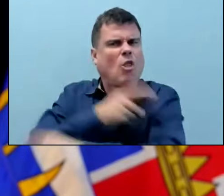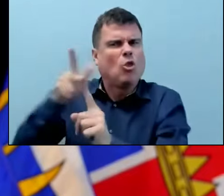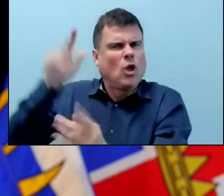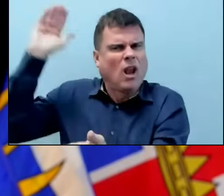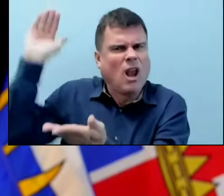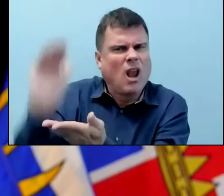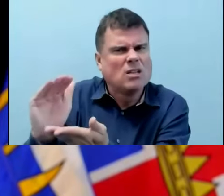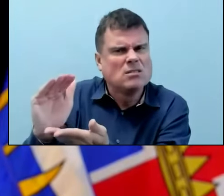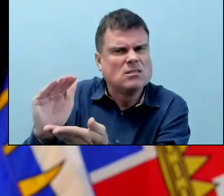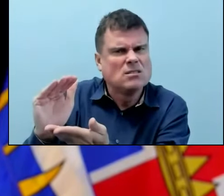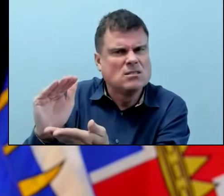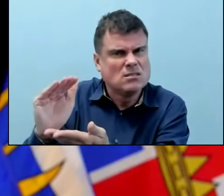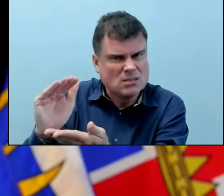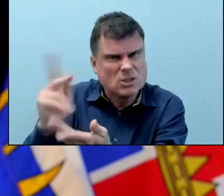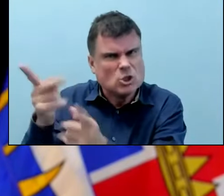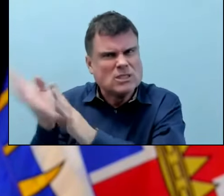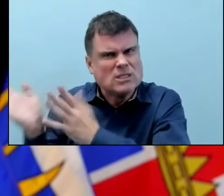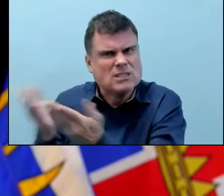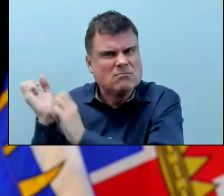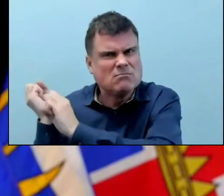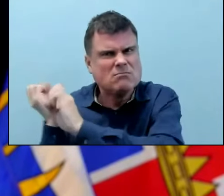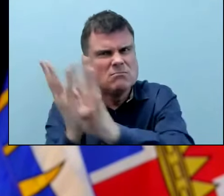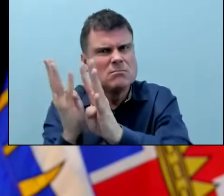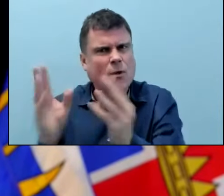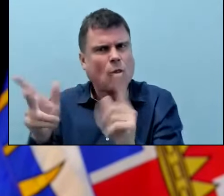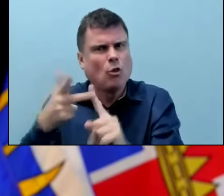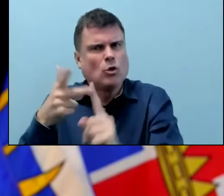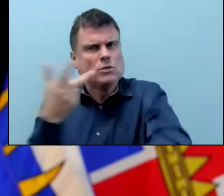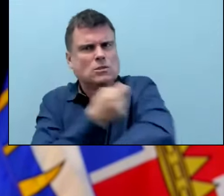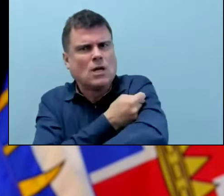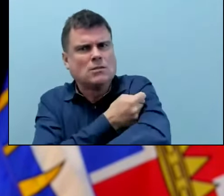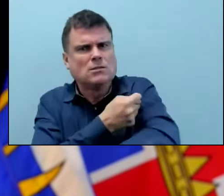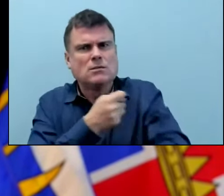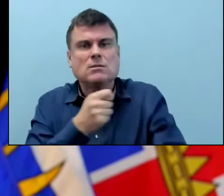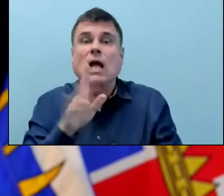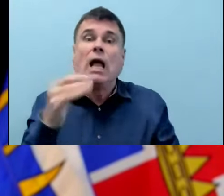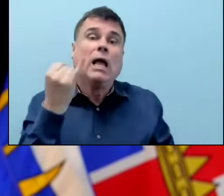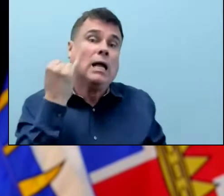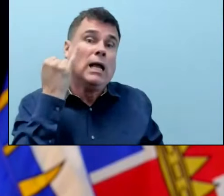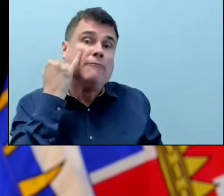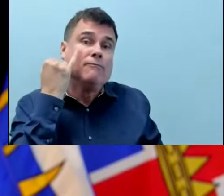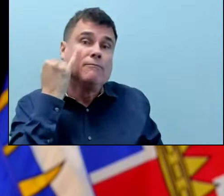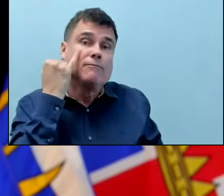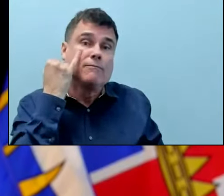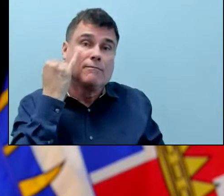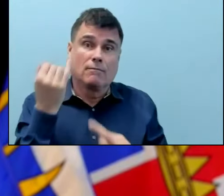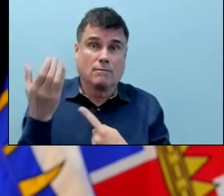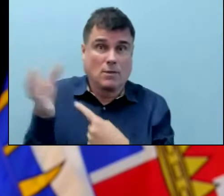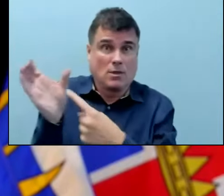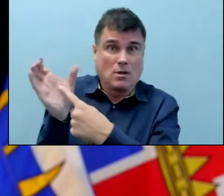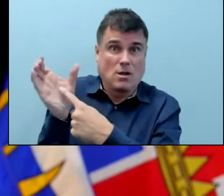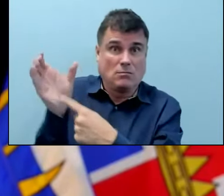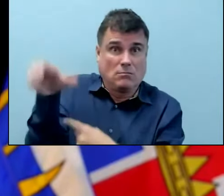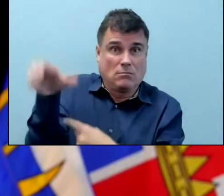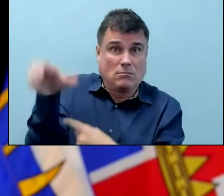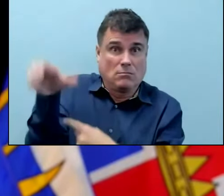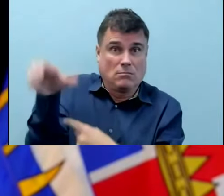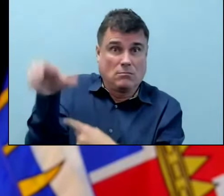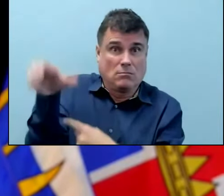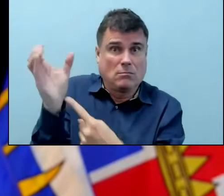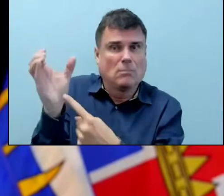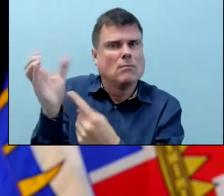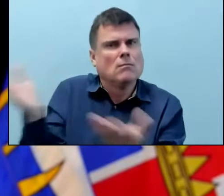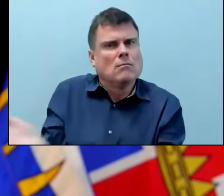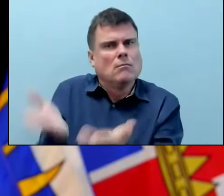if the vaccine passport was useful in propelling our second doses why get rid of it? Wouldn't it do the same for